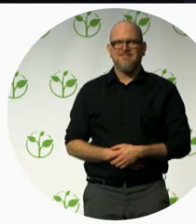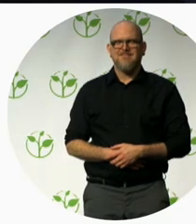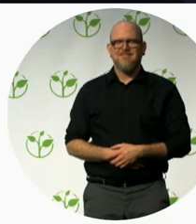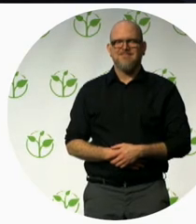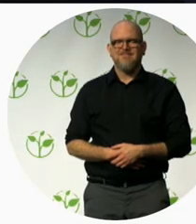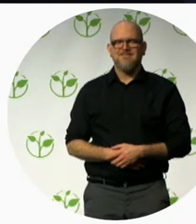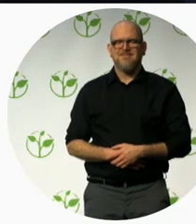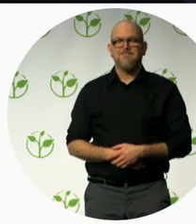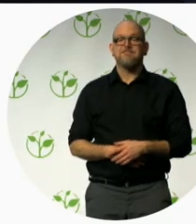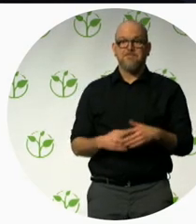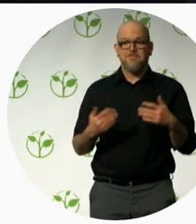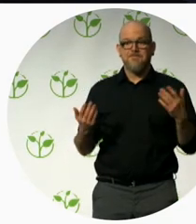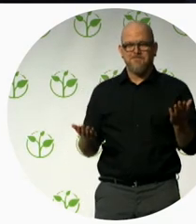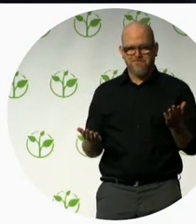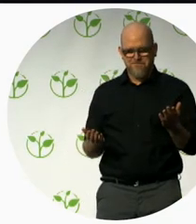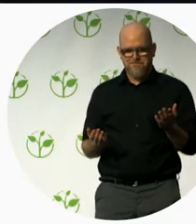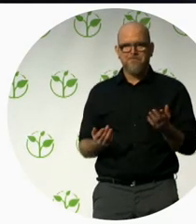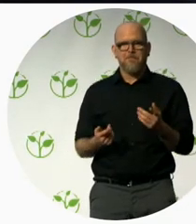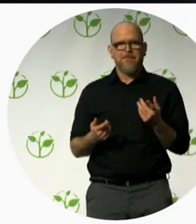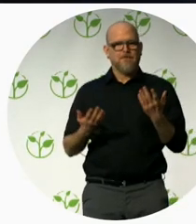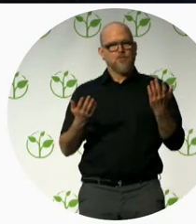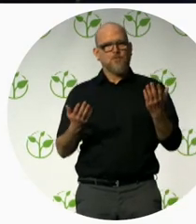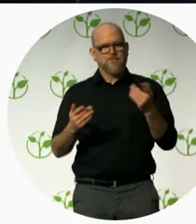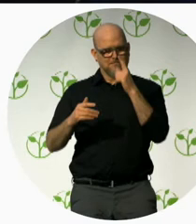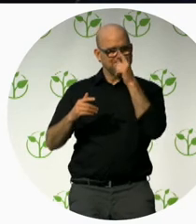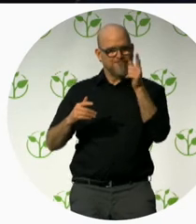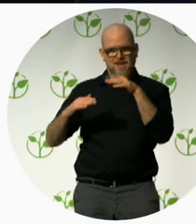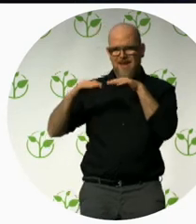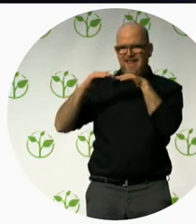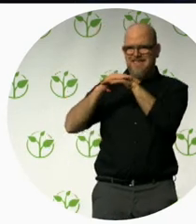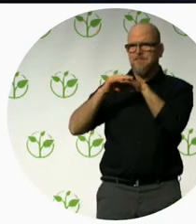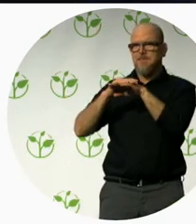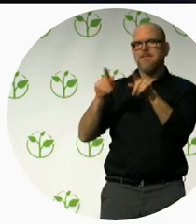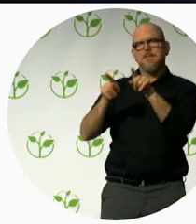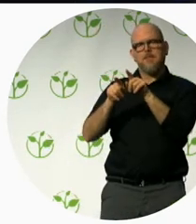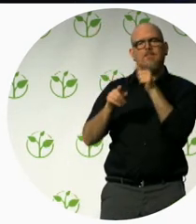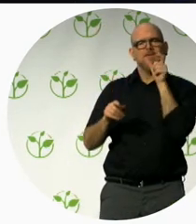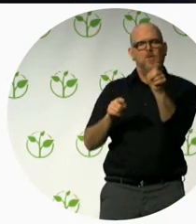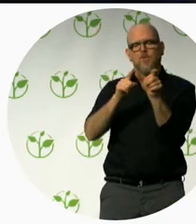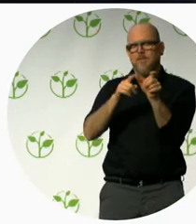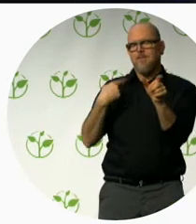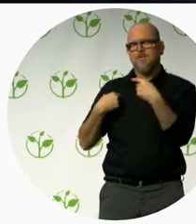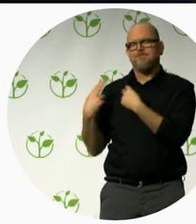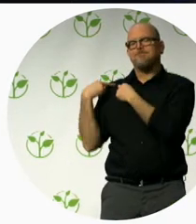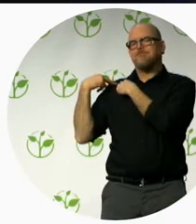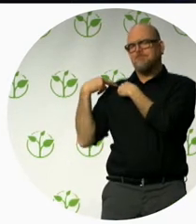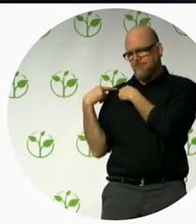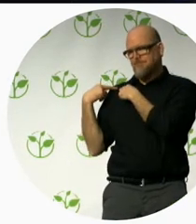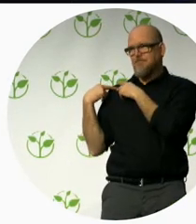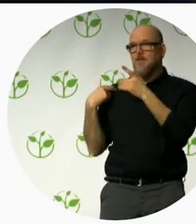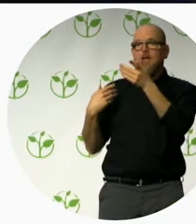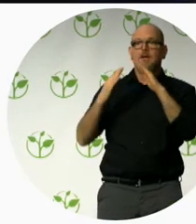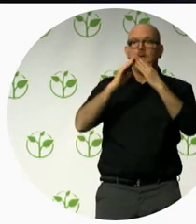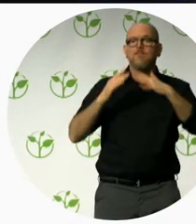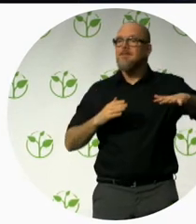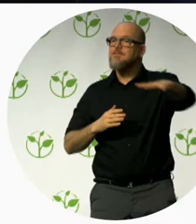The accessibility is a value of civility, and to travel, to travel, experience, is